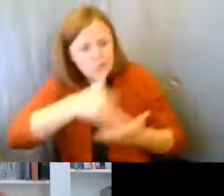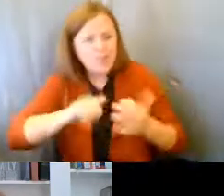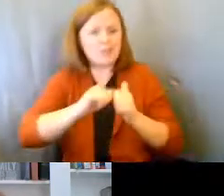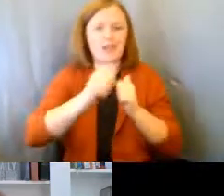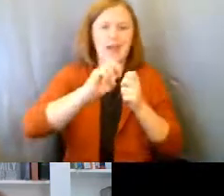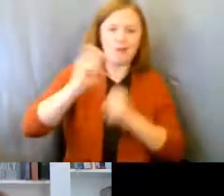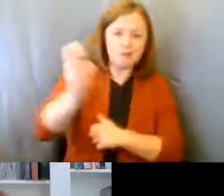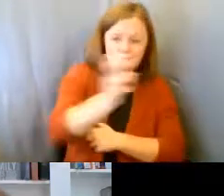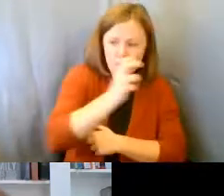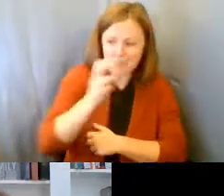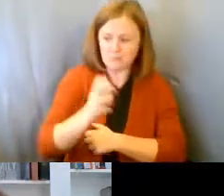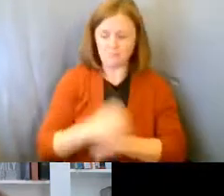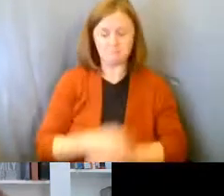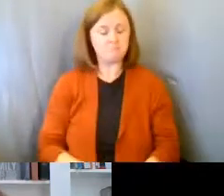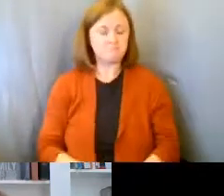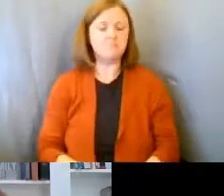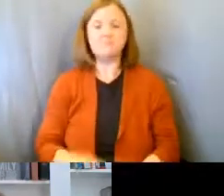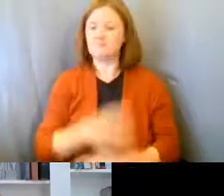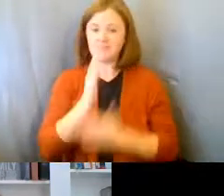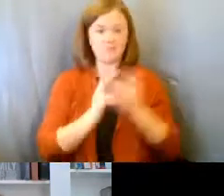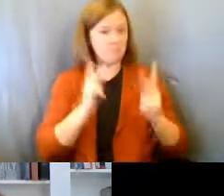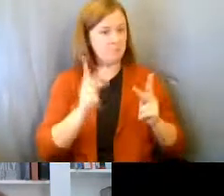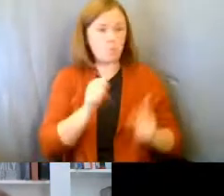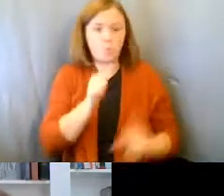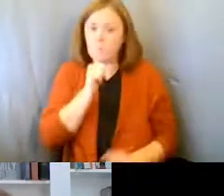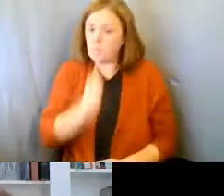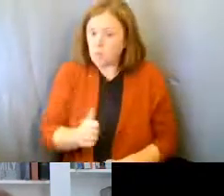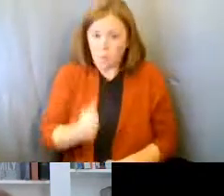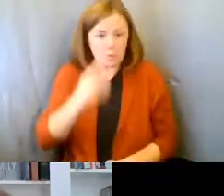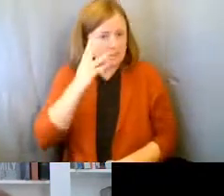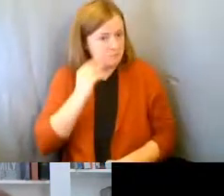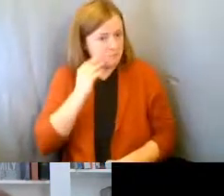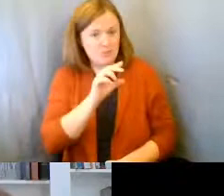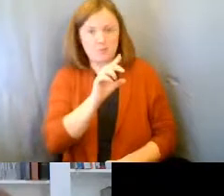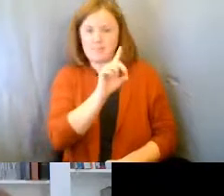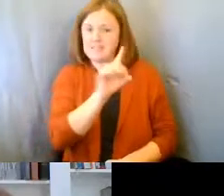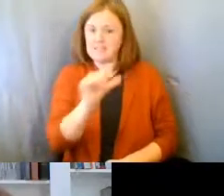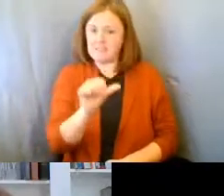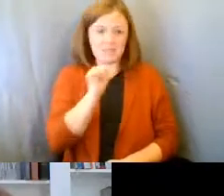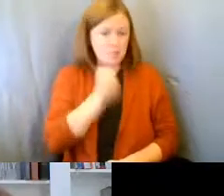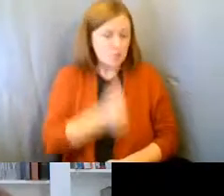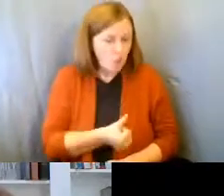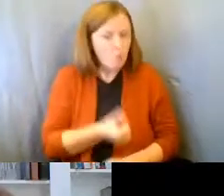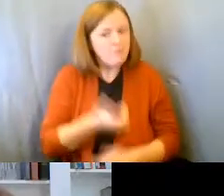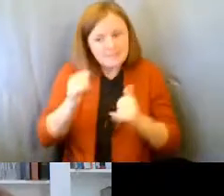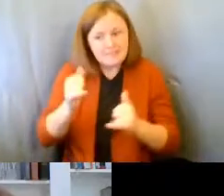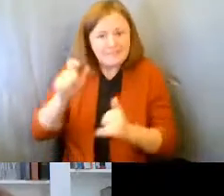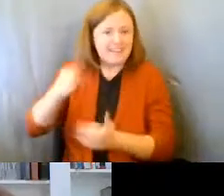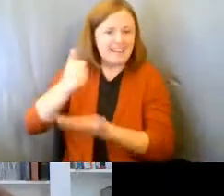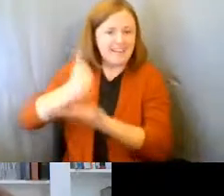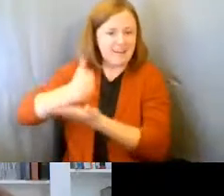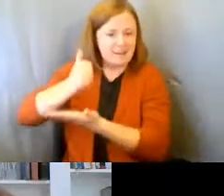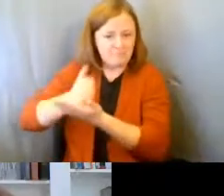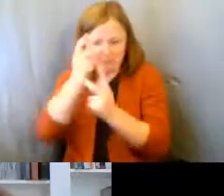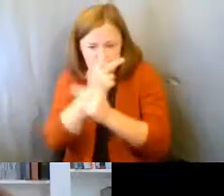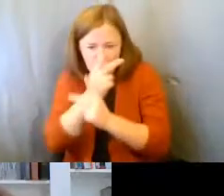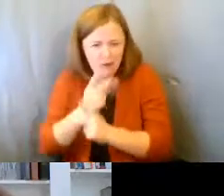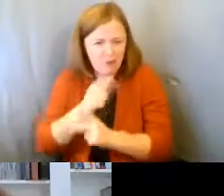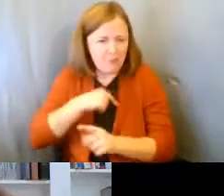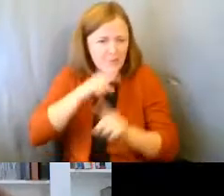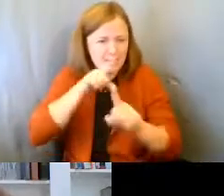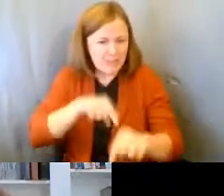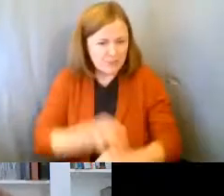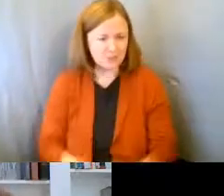reality is some individuals who don't experience intellectual and developmental disabilities need help figuring out some of these answers.